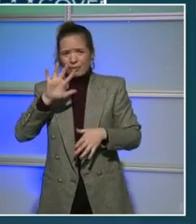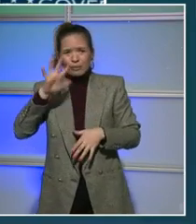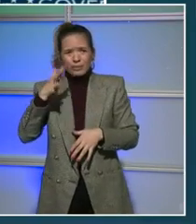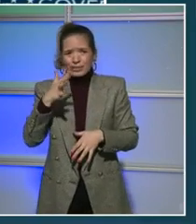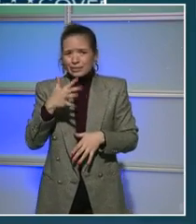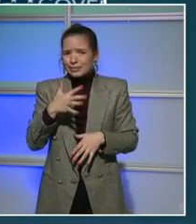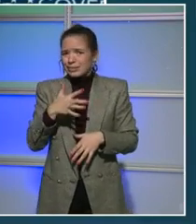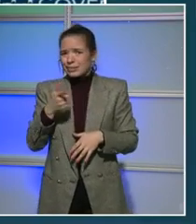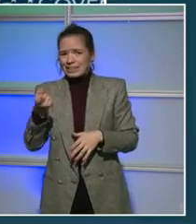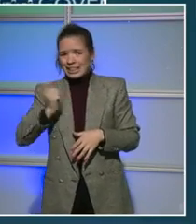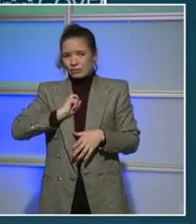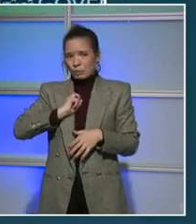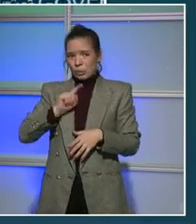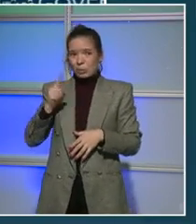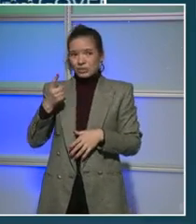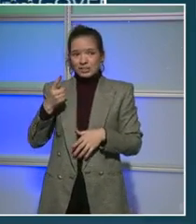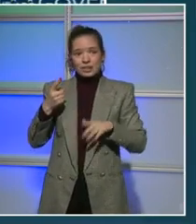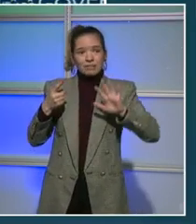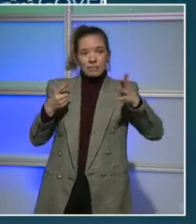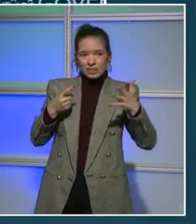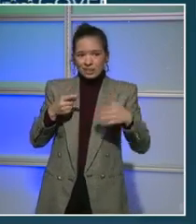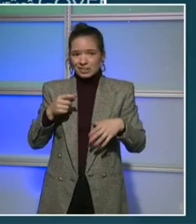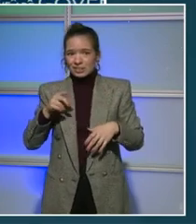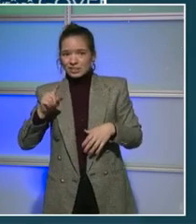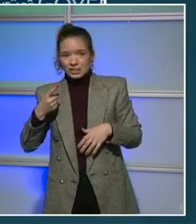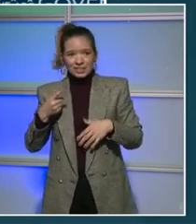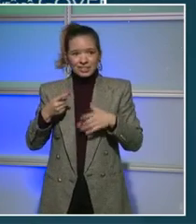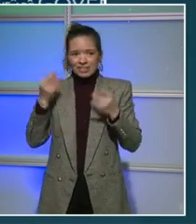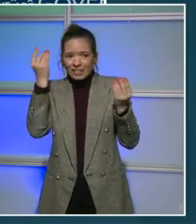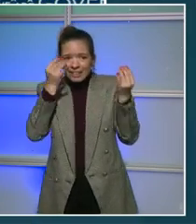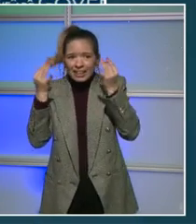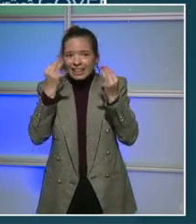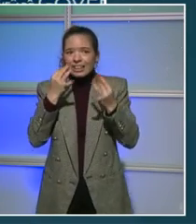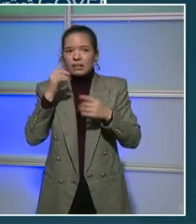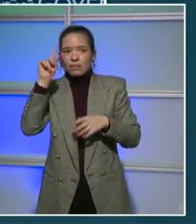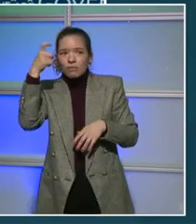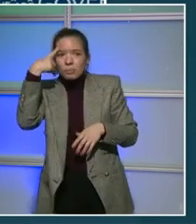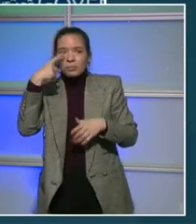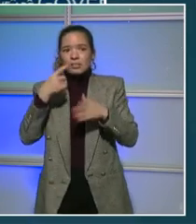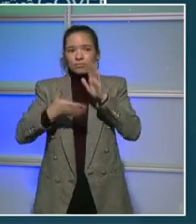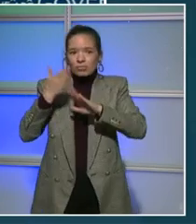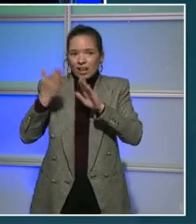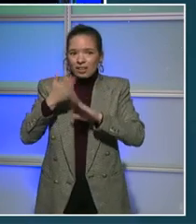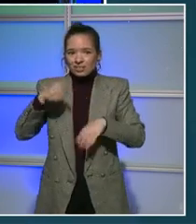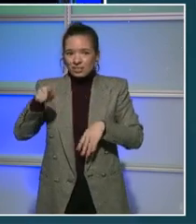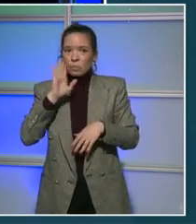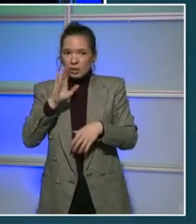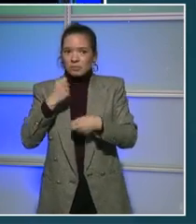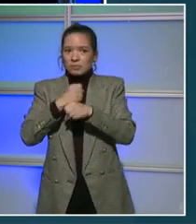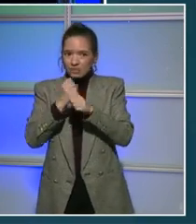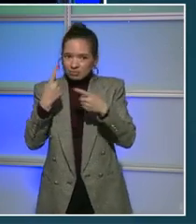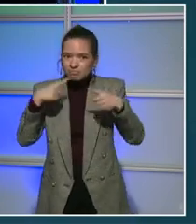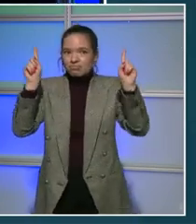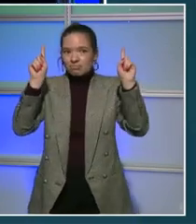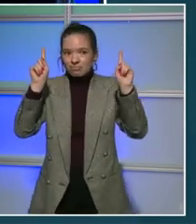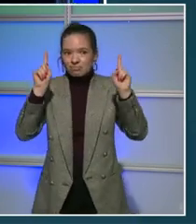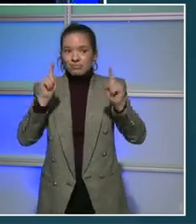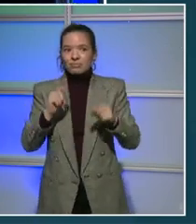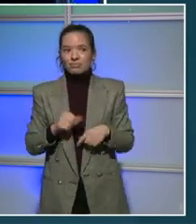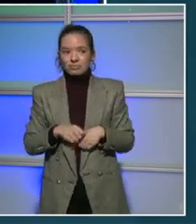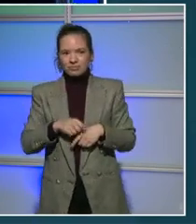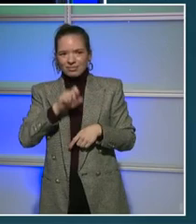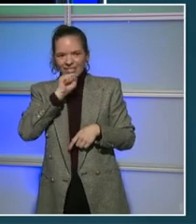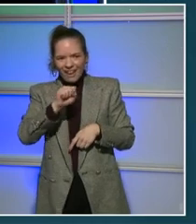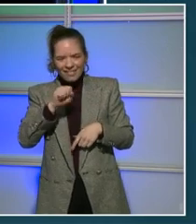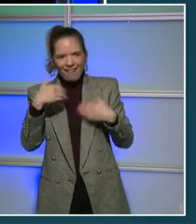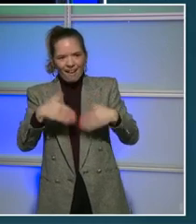So, every five dollars you spend on them, think about government operations, because we're going to make it work. Thanks so much. I love that. Very strategic. I know